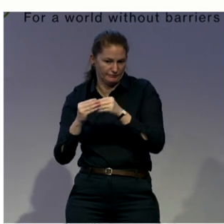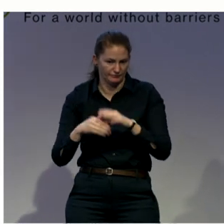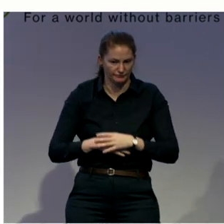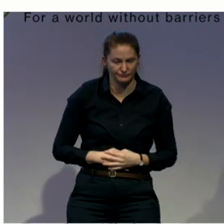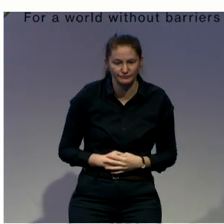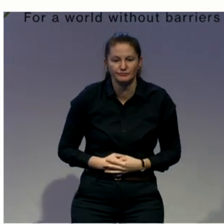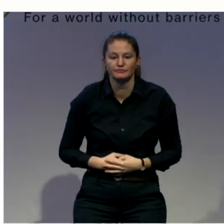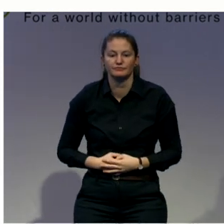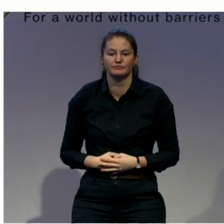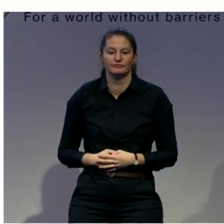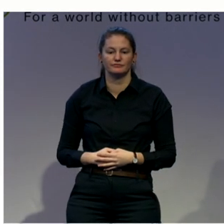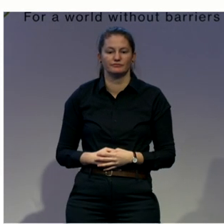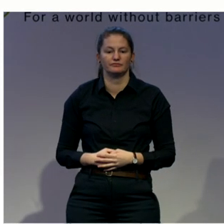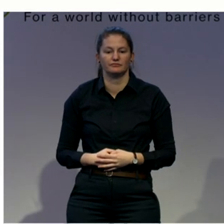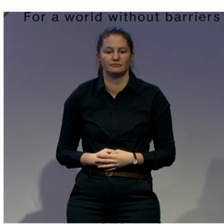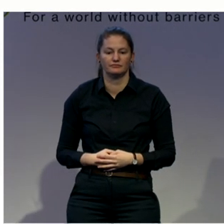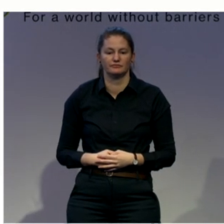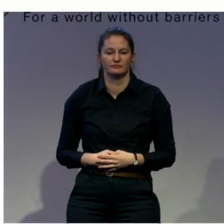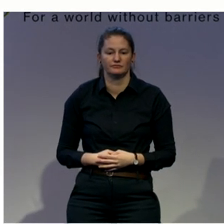establish procedural accommodation.